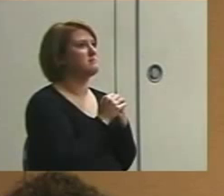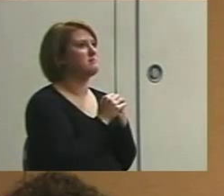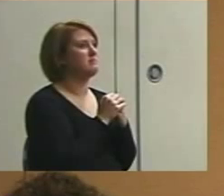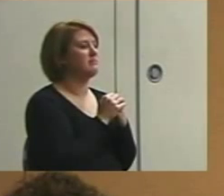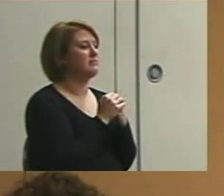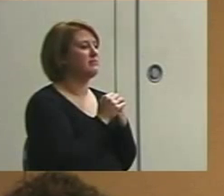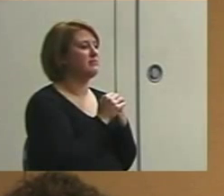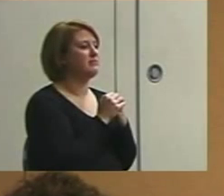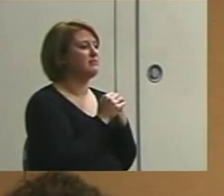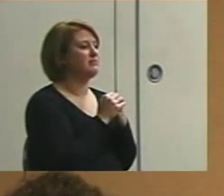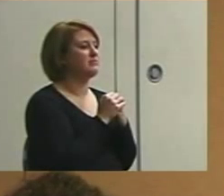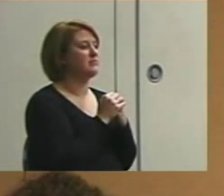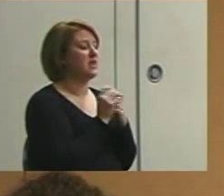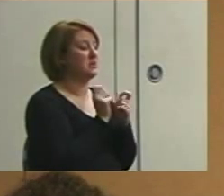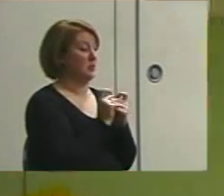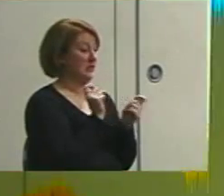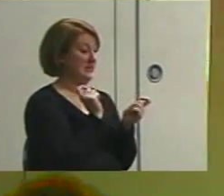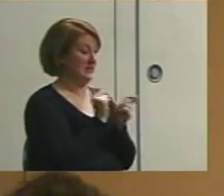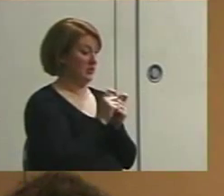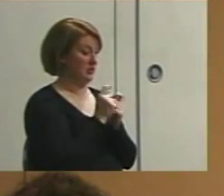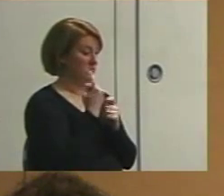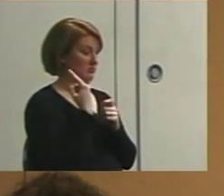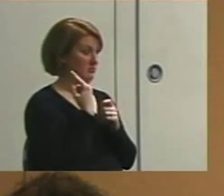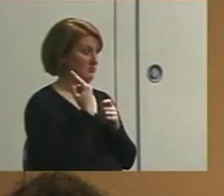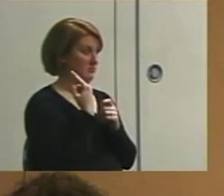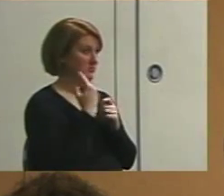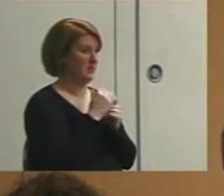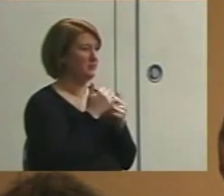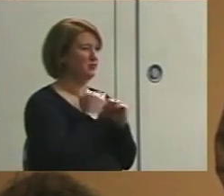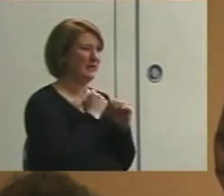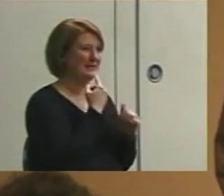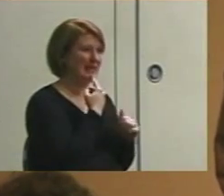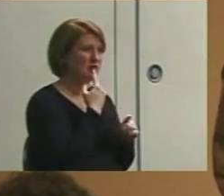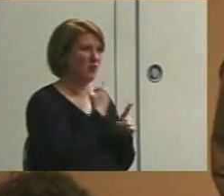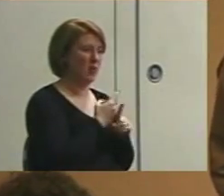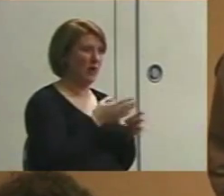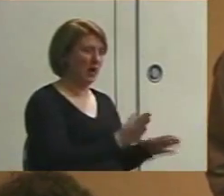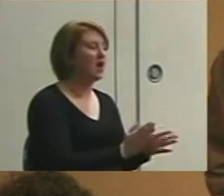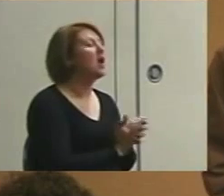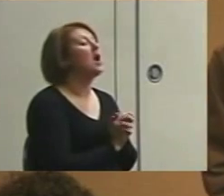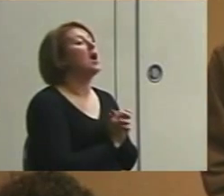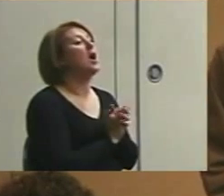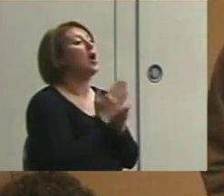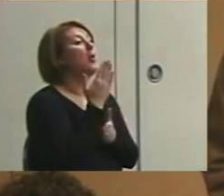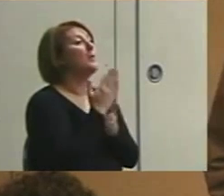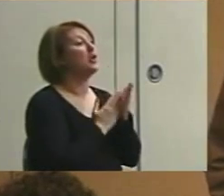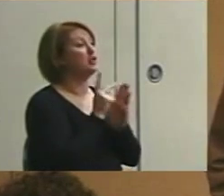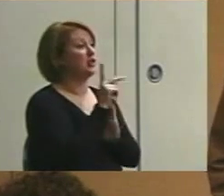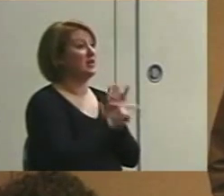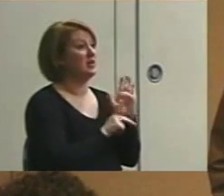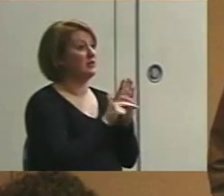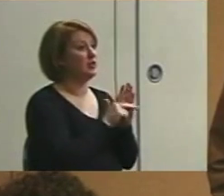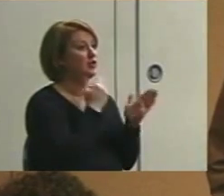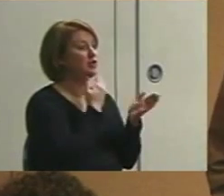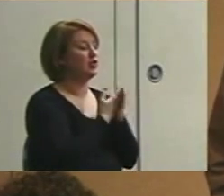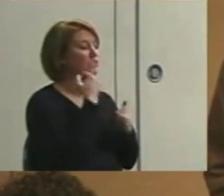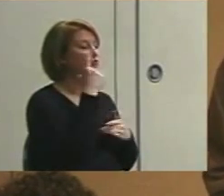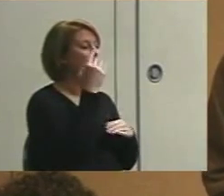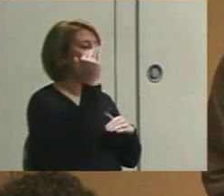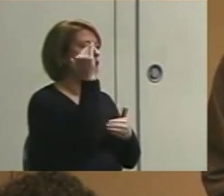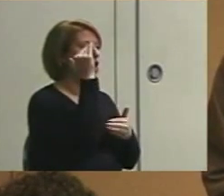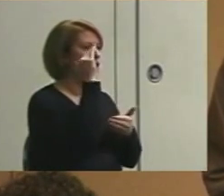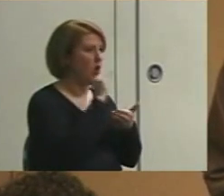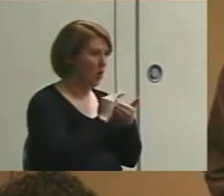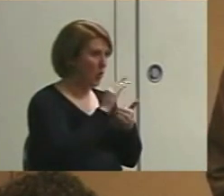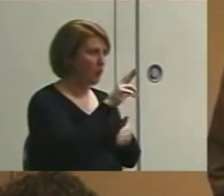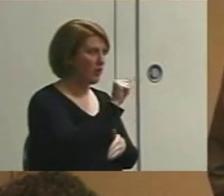this particular one. I'm trying to say this the right way. Partial interval is good for low rates, things